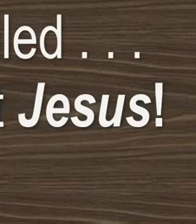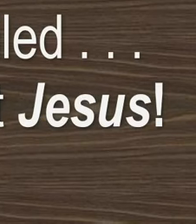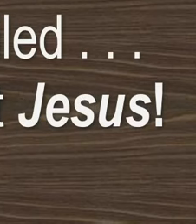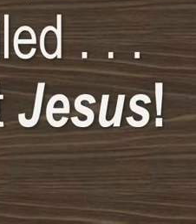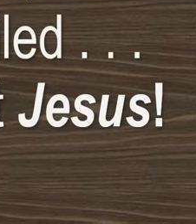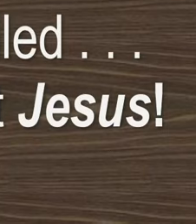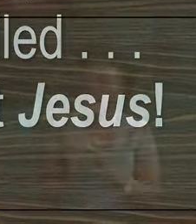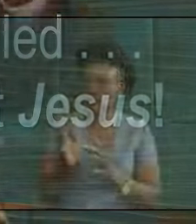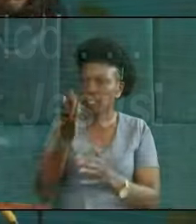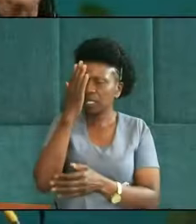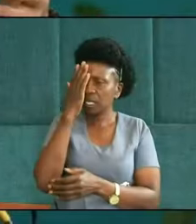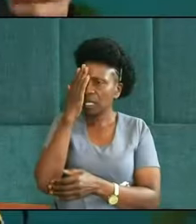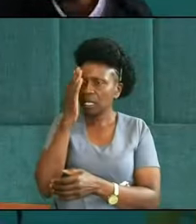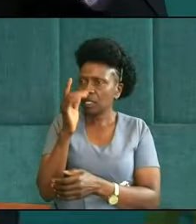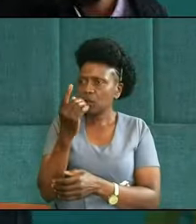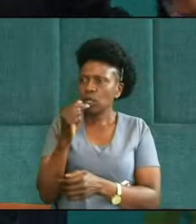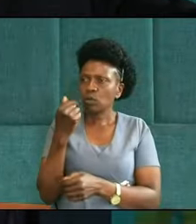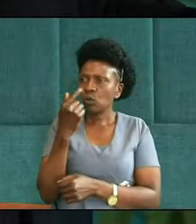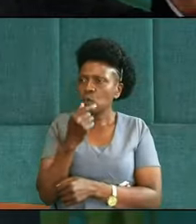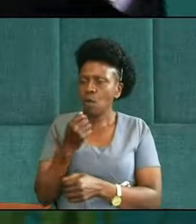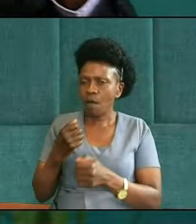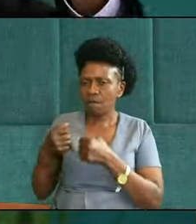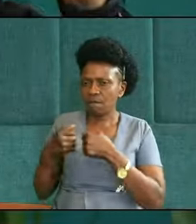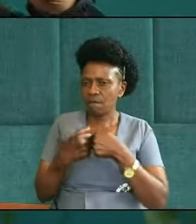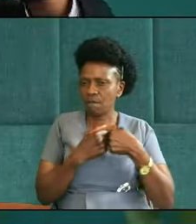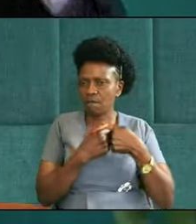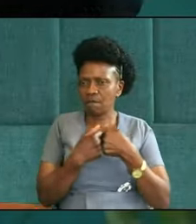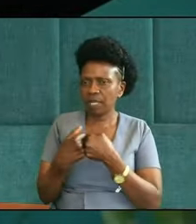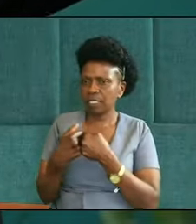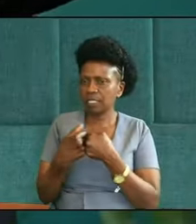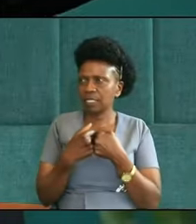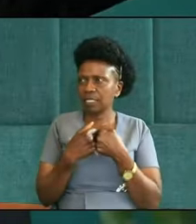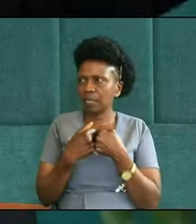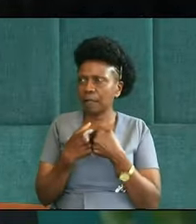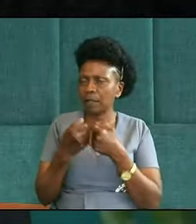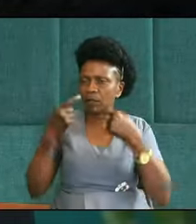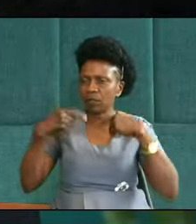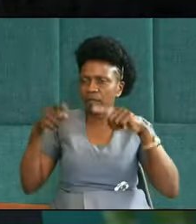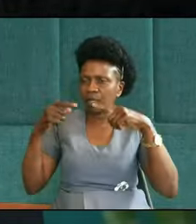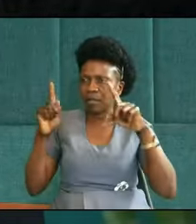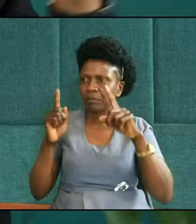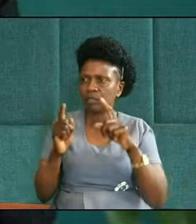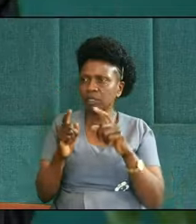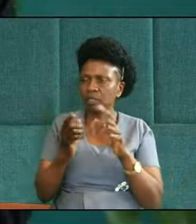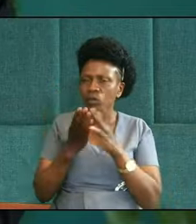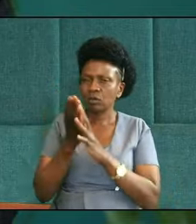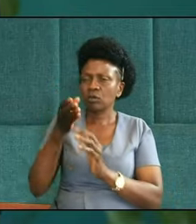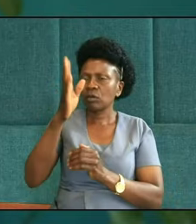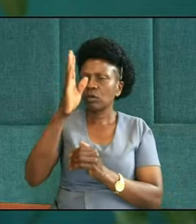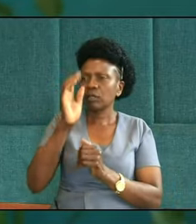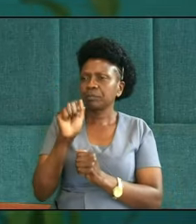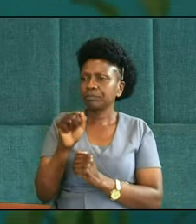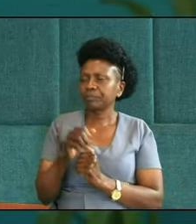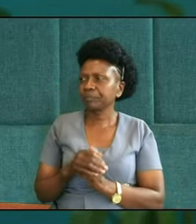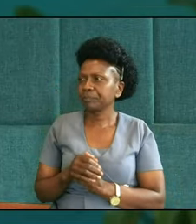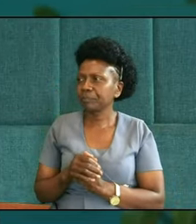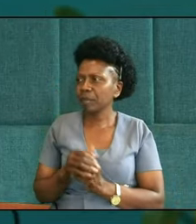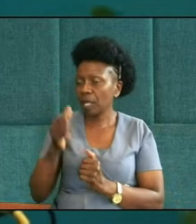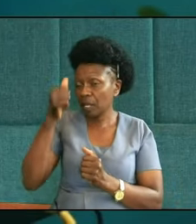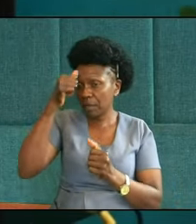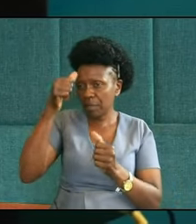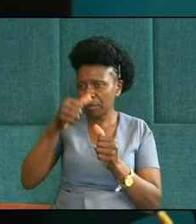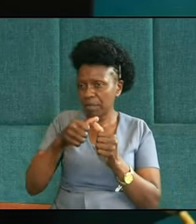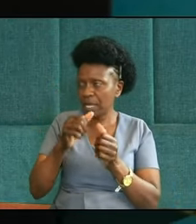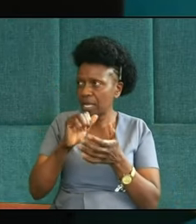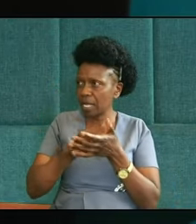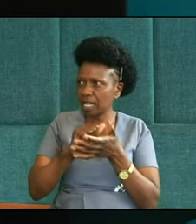Israel, the one who fights, who battles, and who overcomes with God. Yes. But remember that